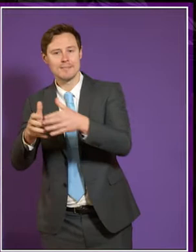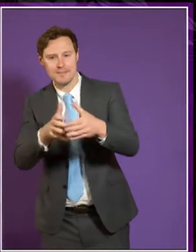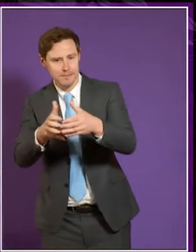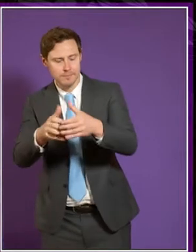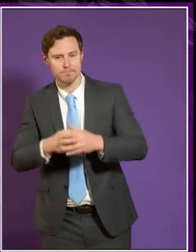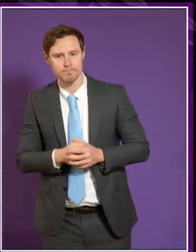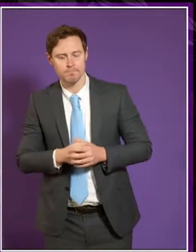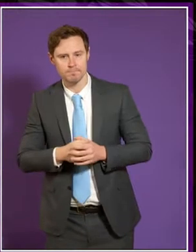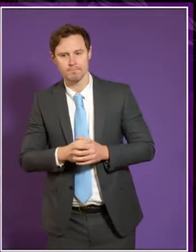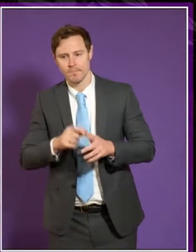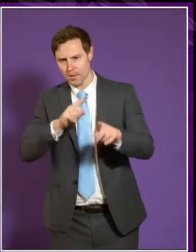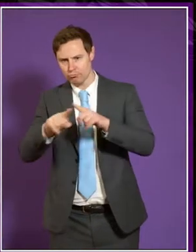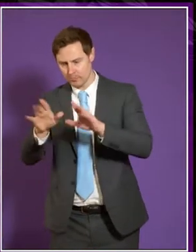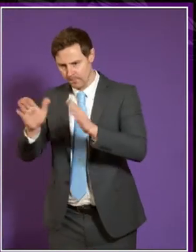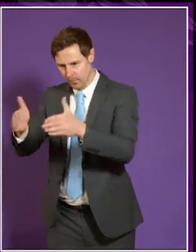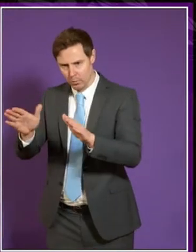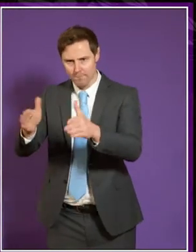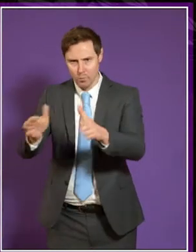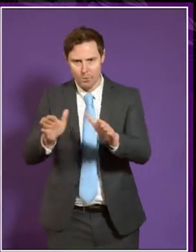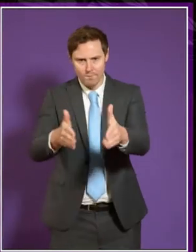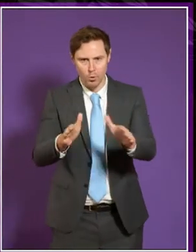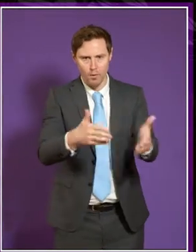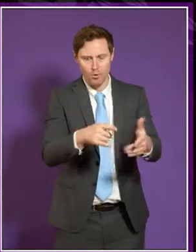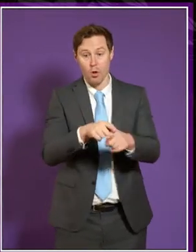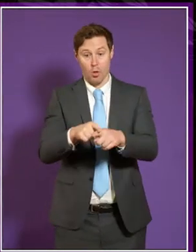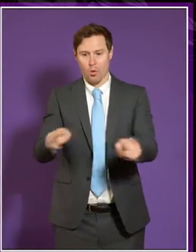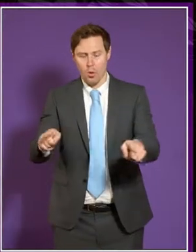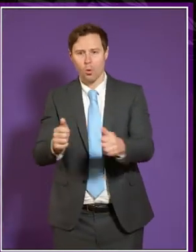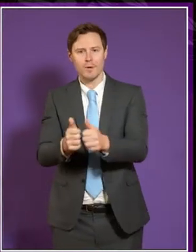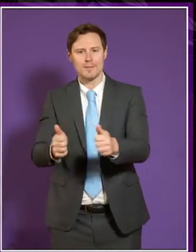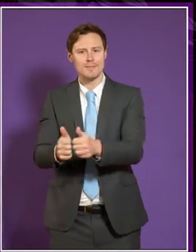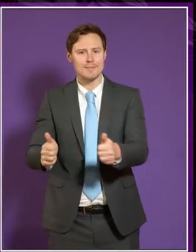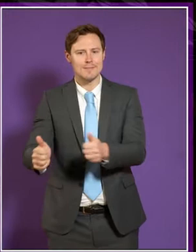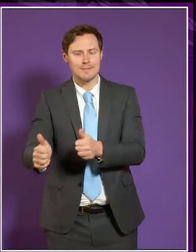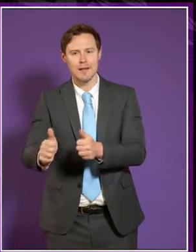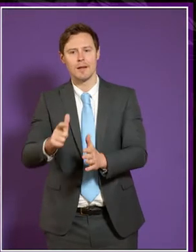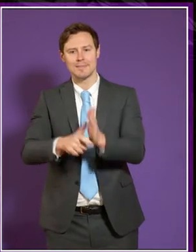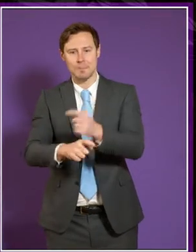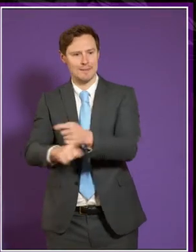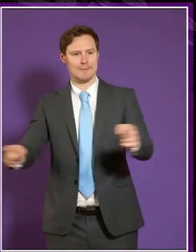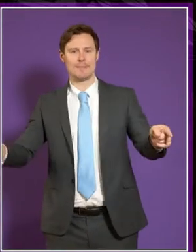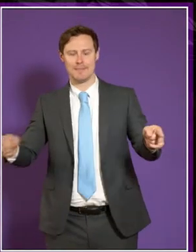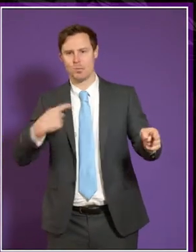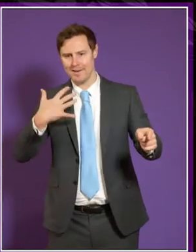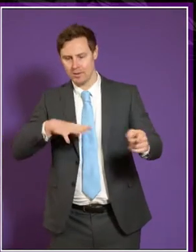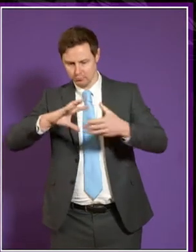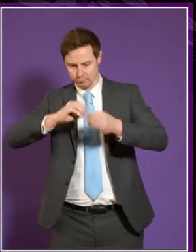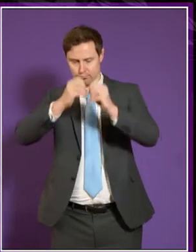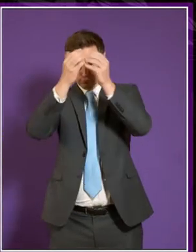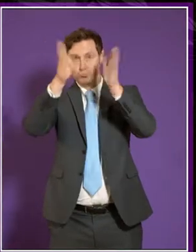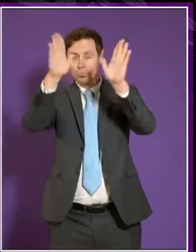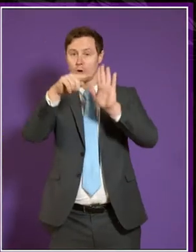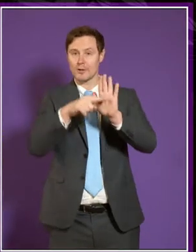to try and focus attention on those other forms of disability as well, and try and build a broader kind of agenda for the future.